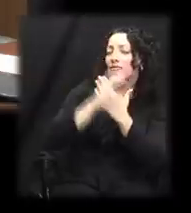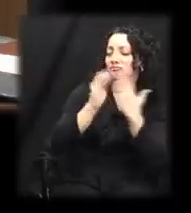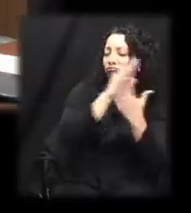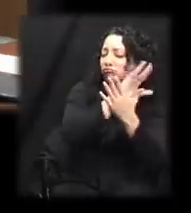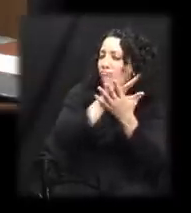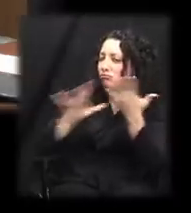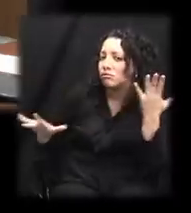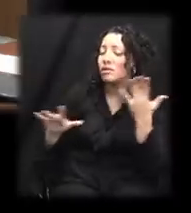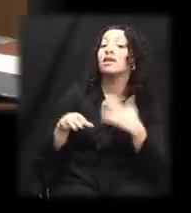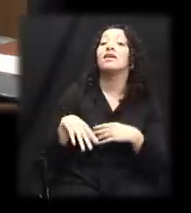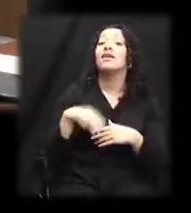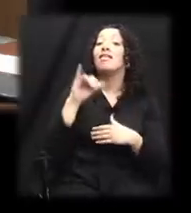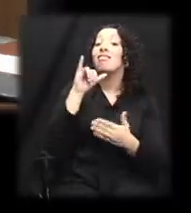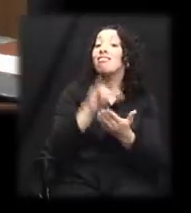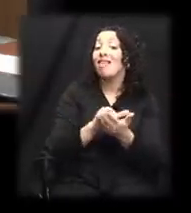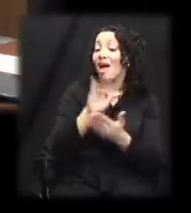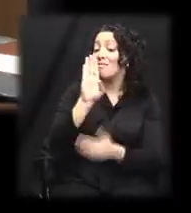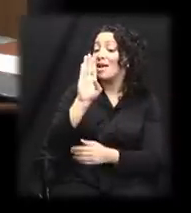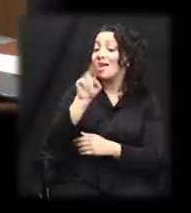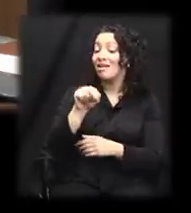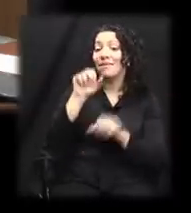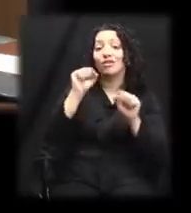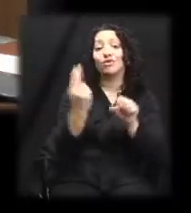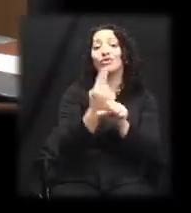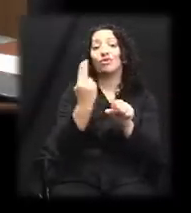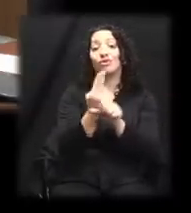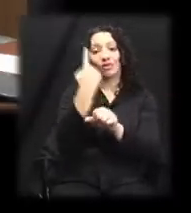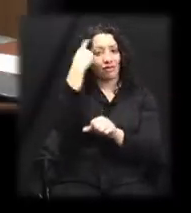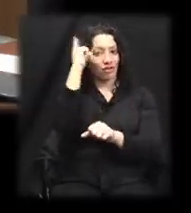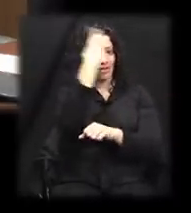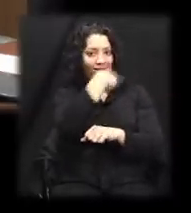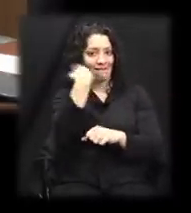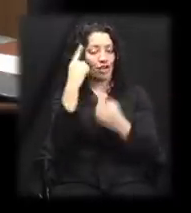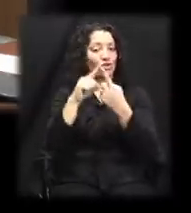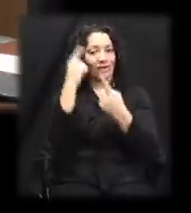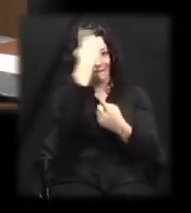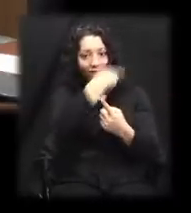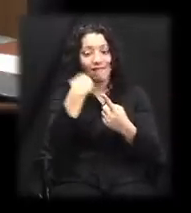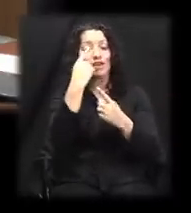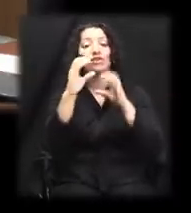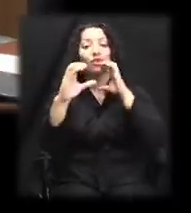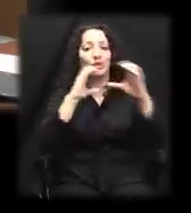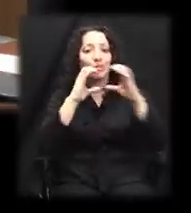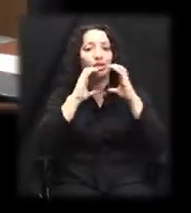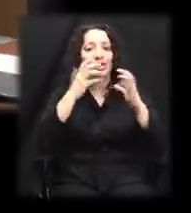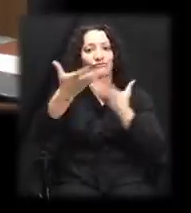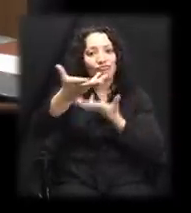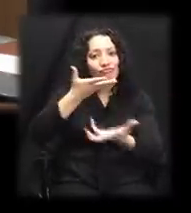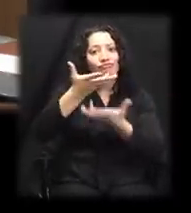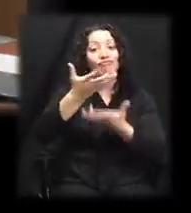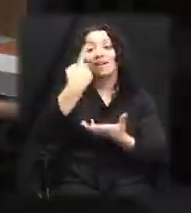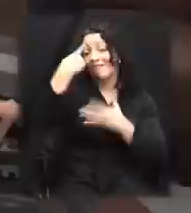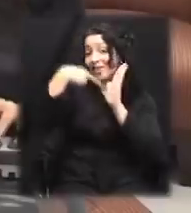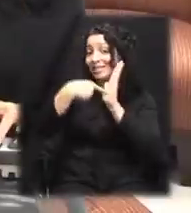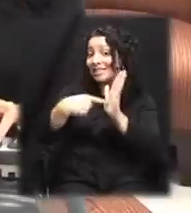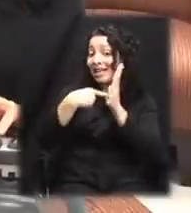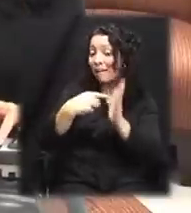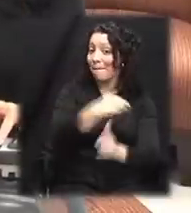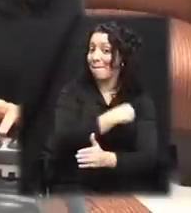meetings on calendar. The braille notetaker can also be used for face-to-face communication. Here's an example.